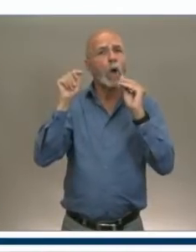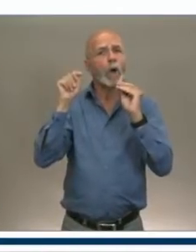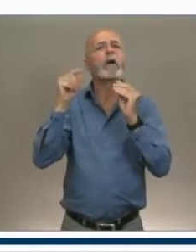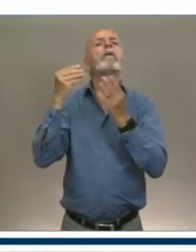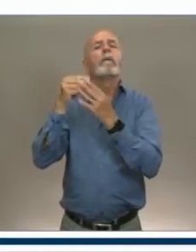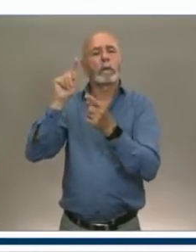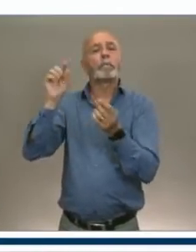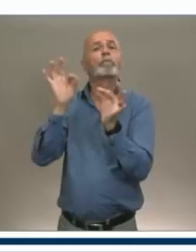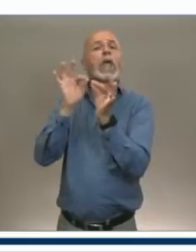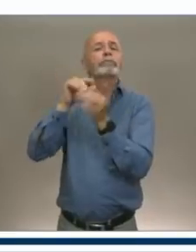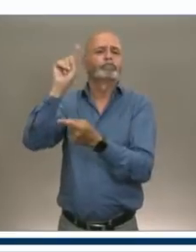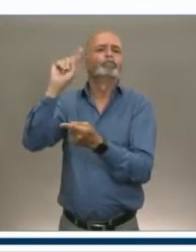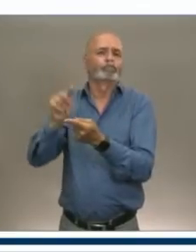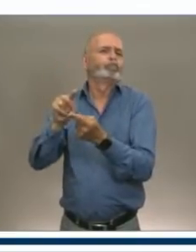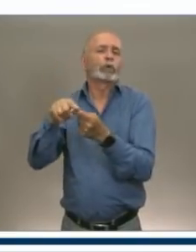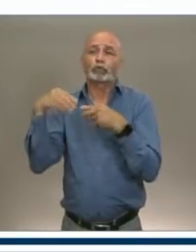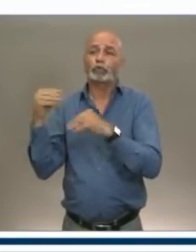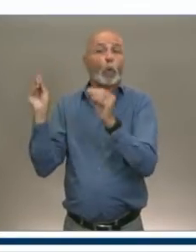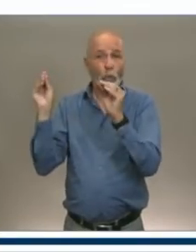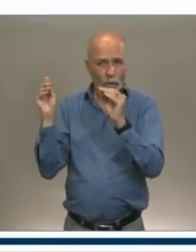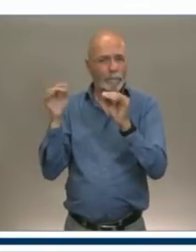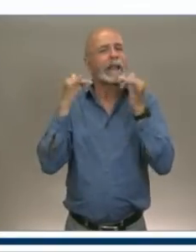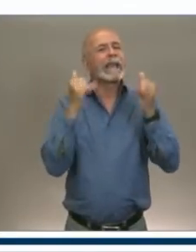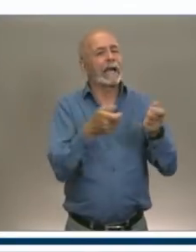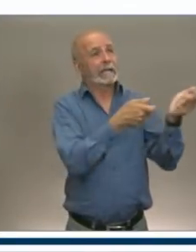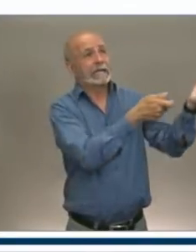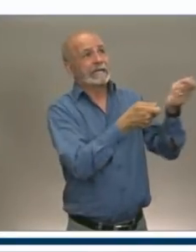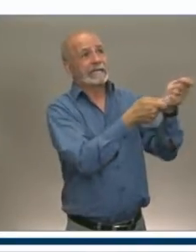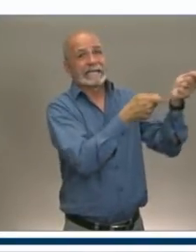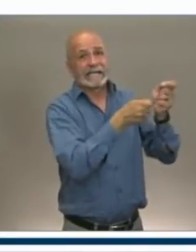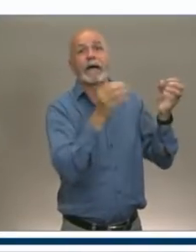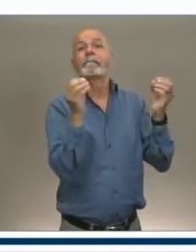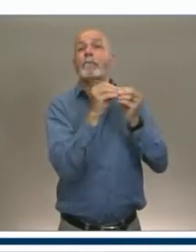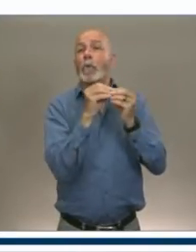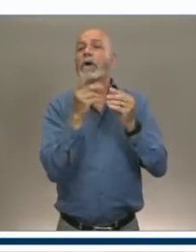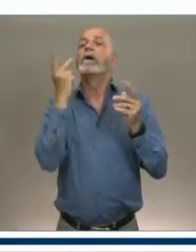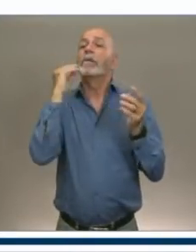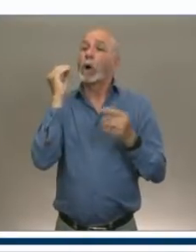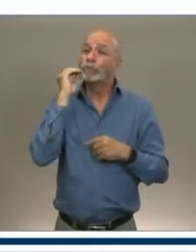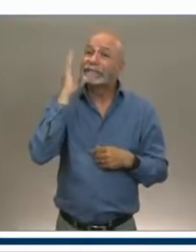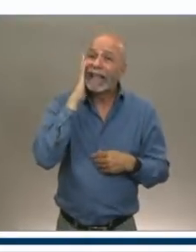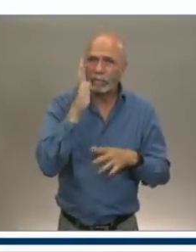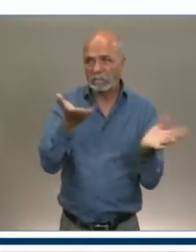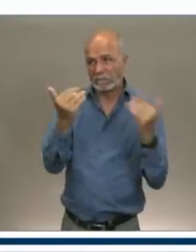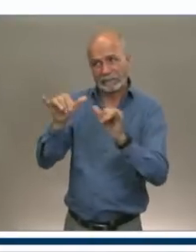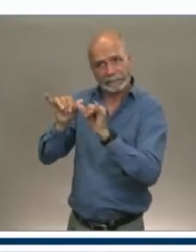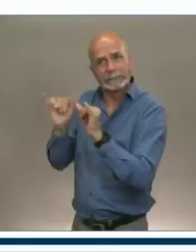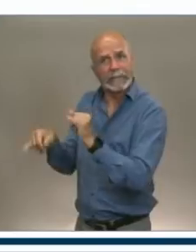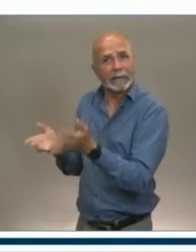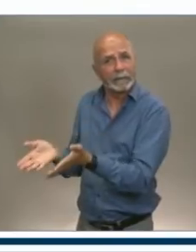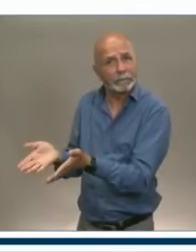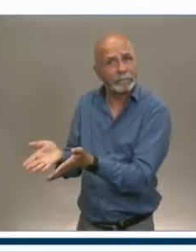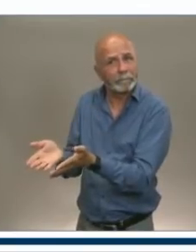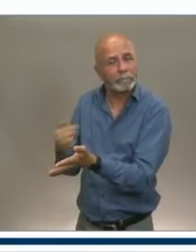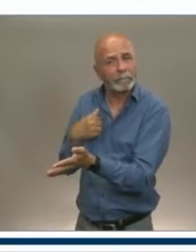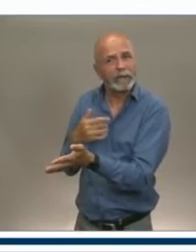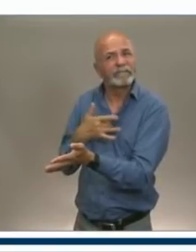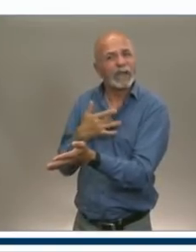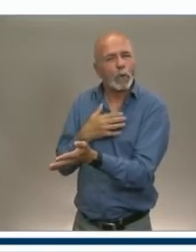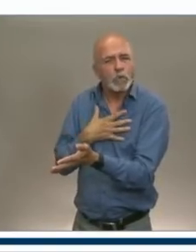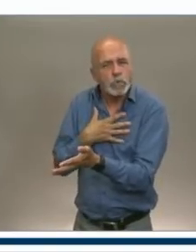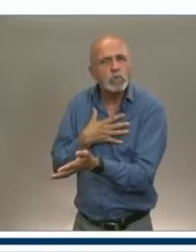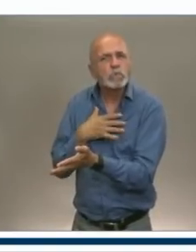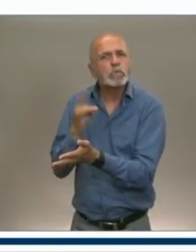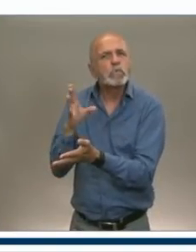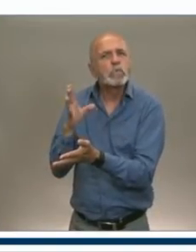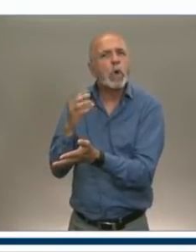to come to their facilities. And I was mostly concerned with the hardest-hit hotels